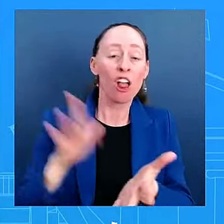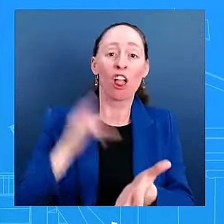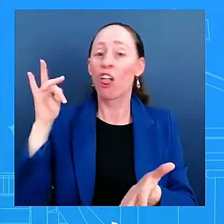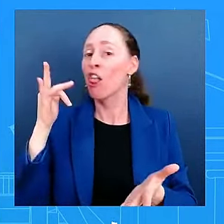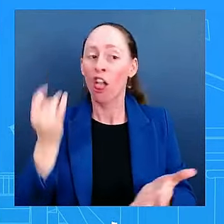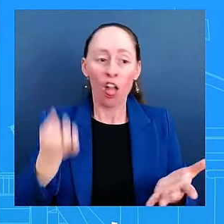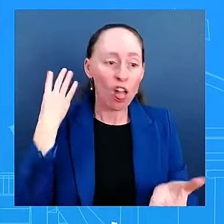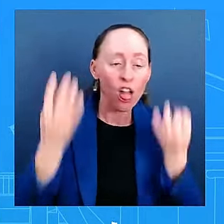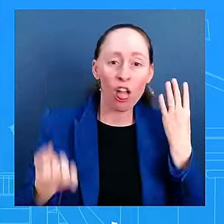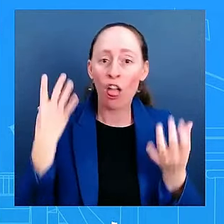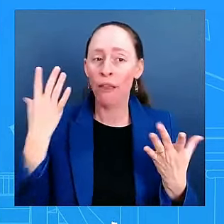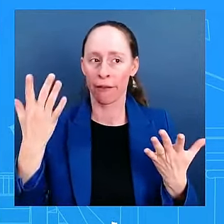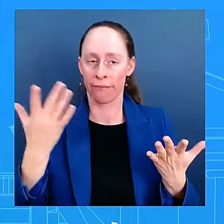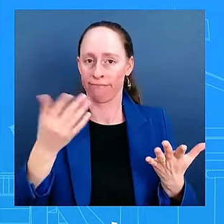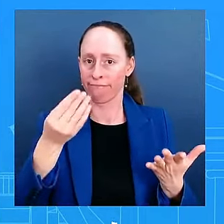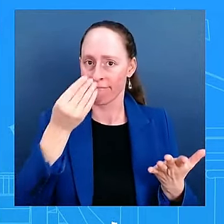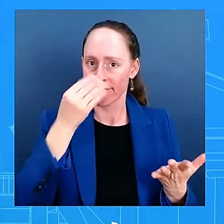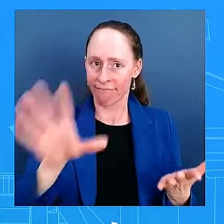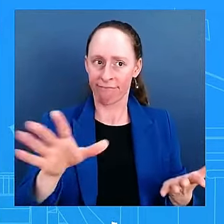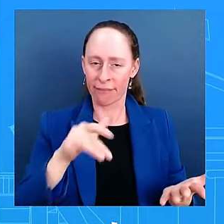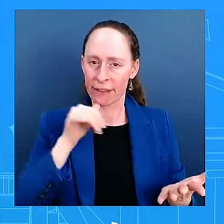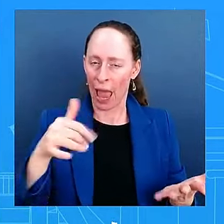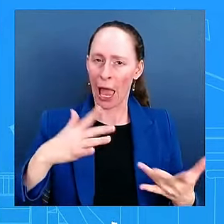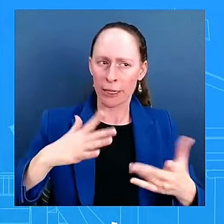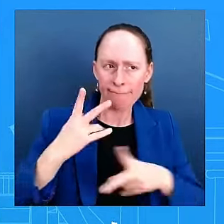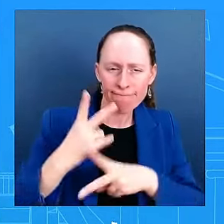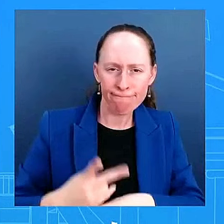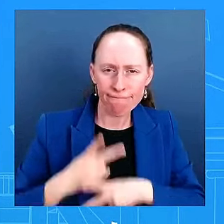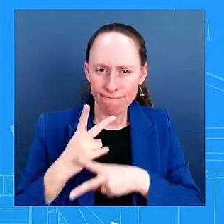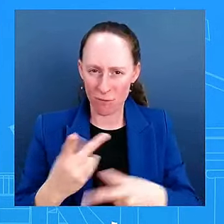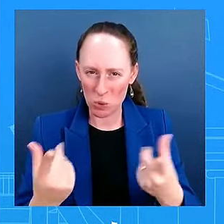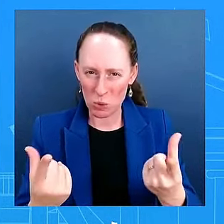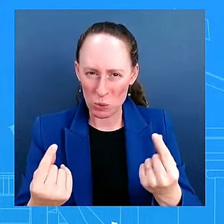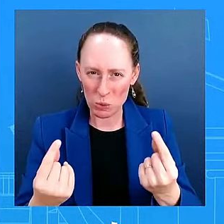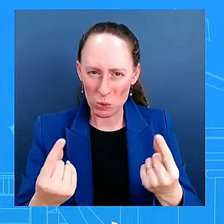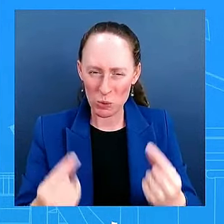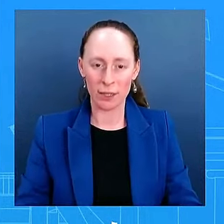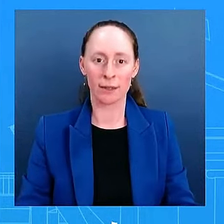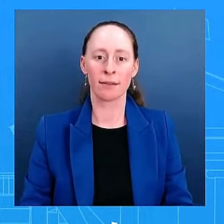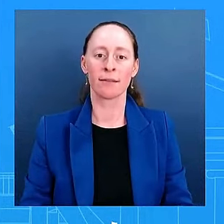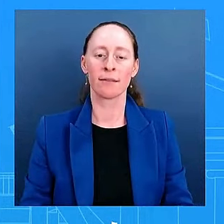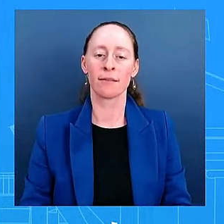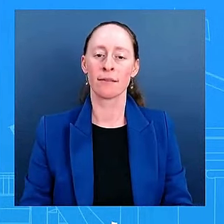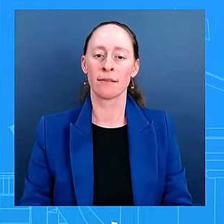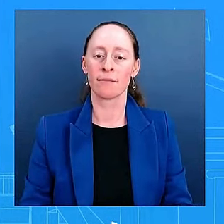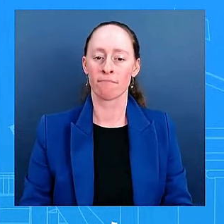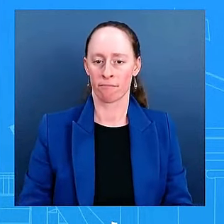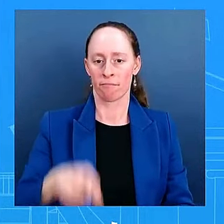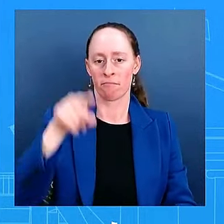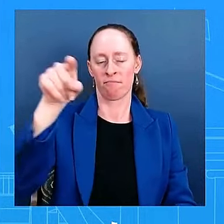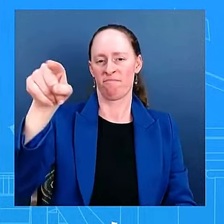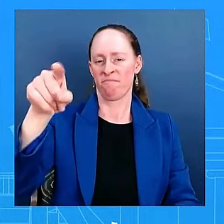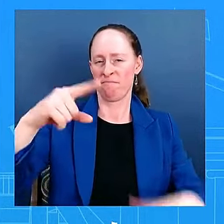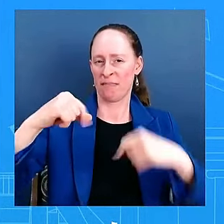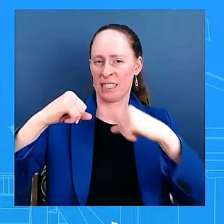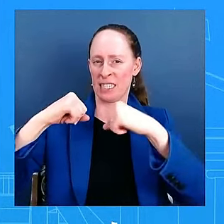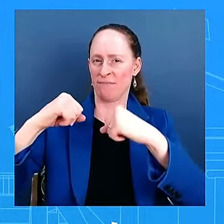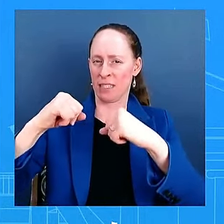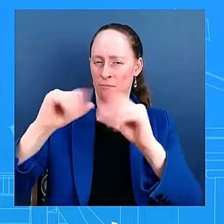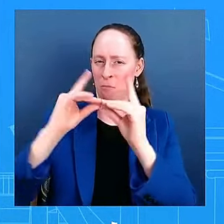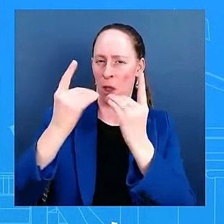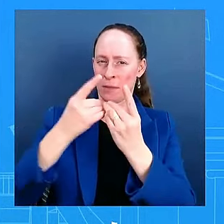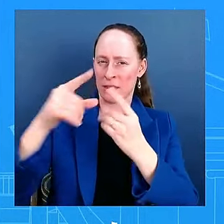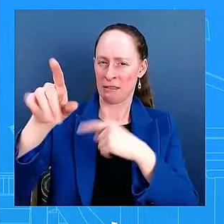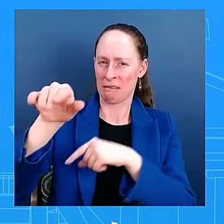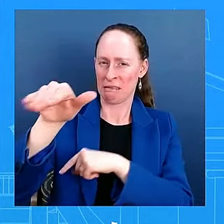I'm going to leave it to ODNI to speak to whatever information, classified information. I'm